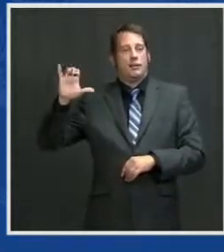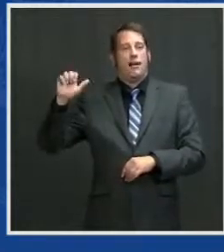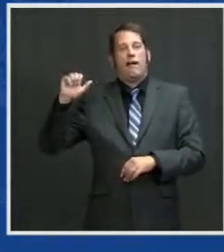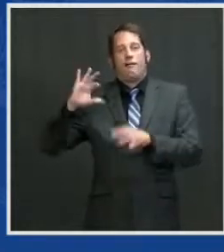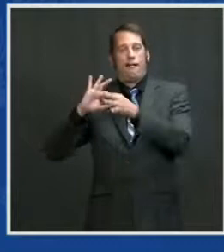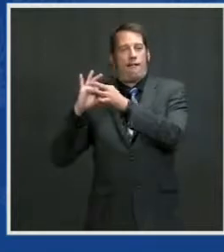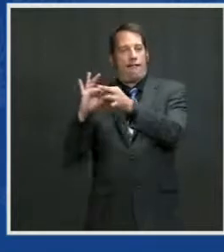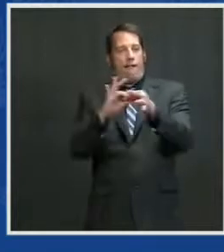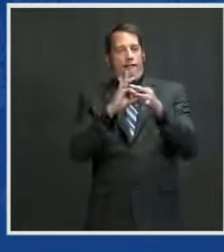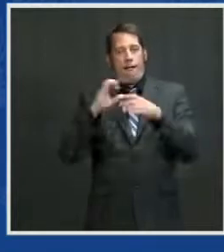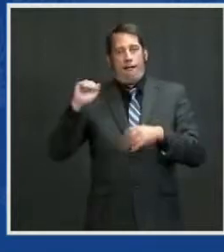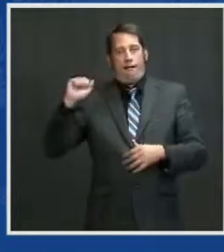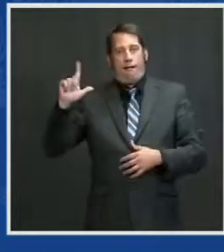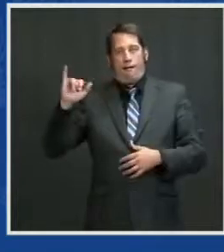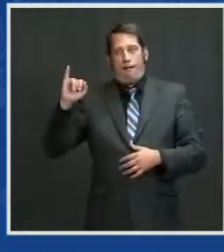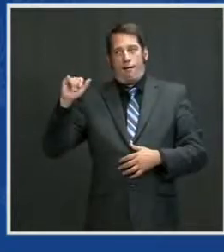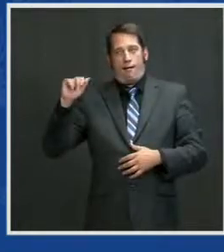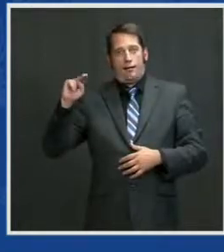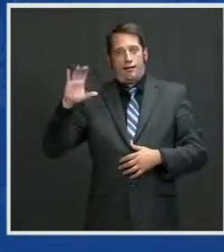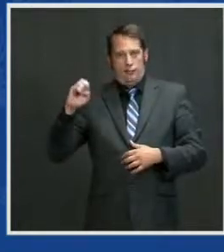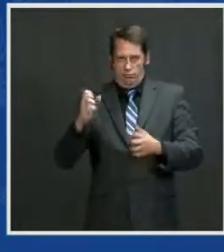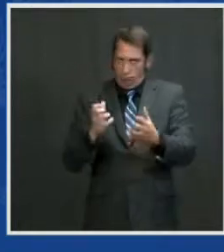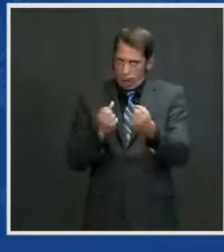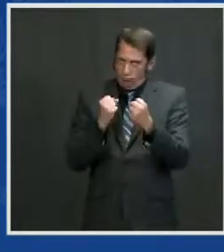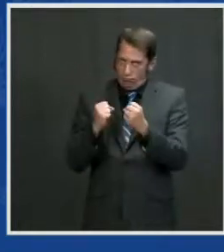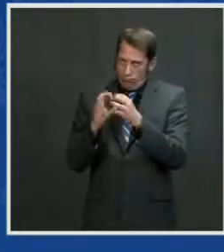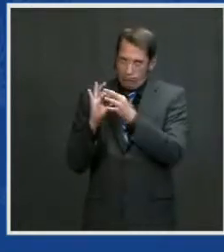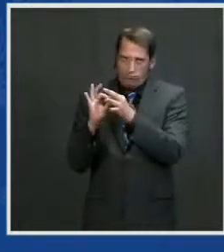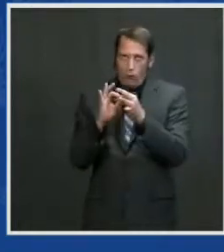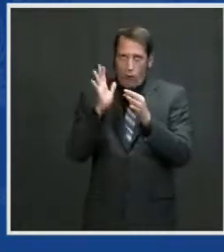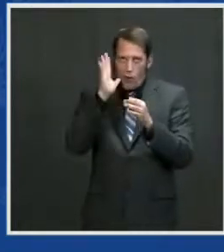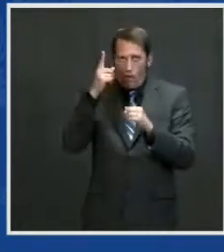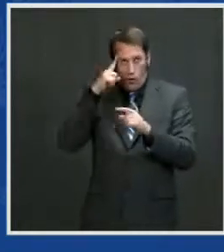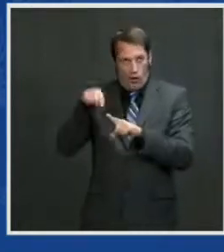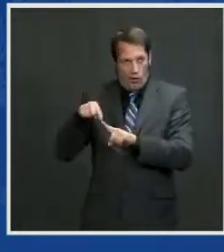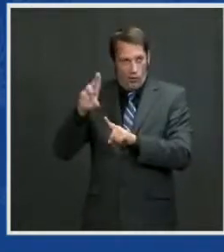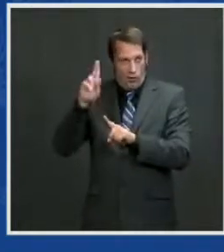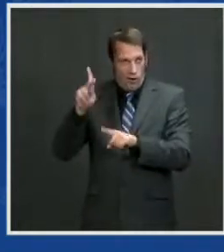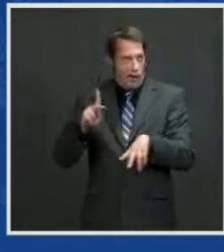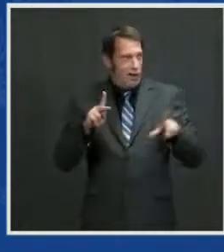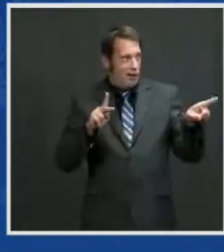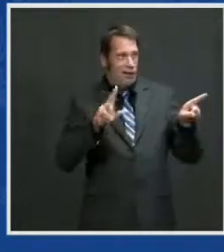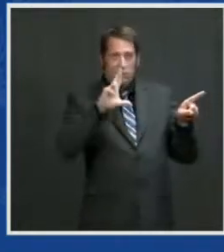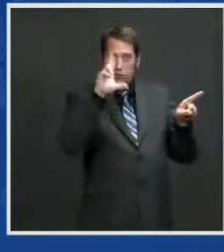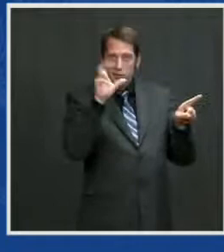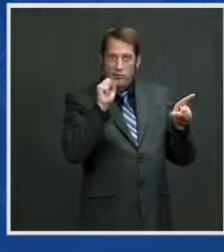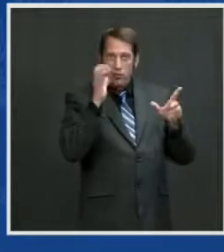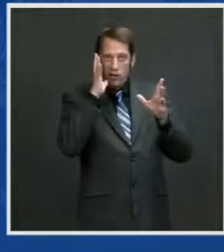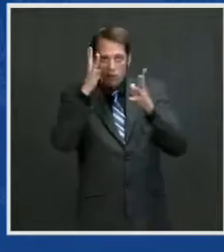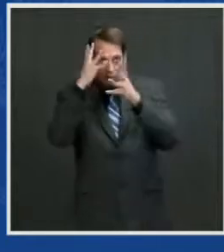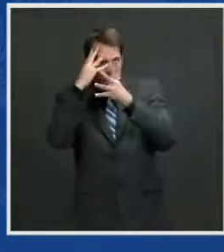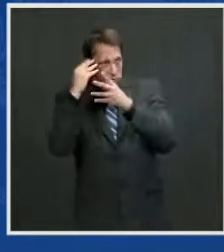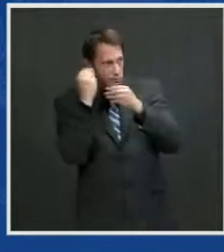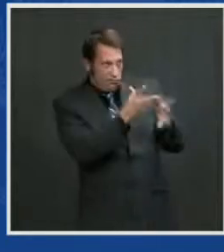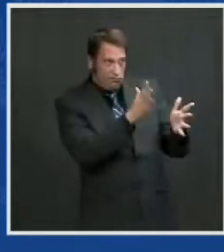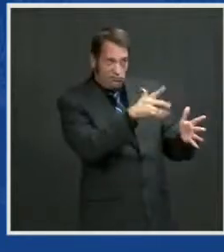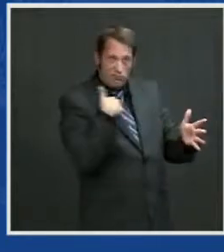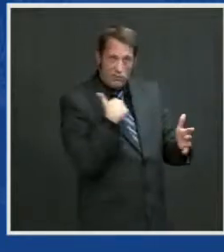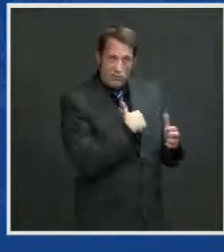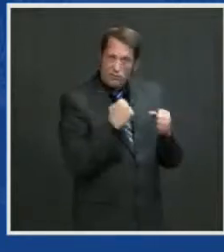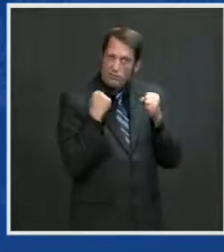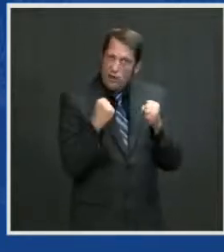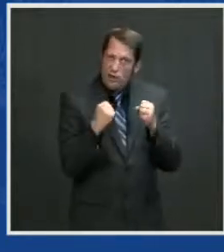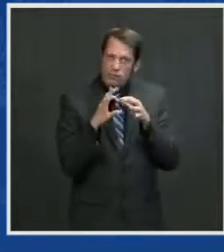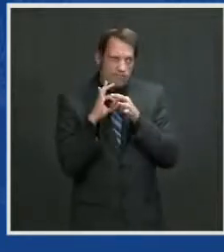the UK, Europe, and the United States. And I'm going to make sure there's no doubt as to whether the United States will rise in defense